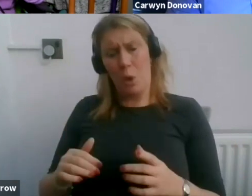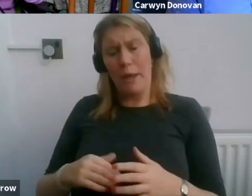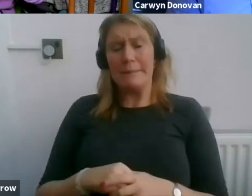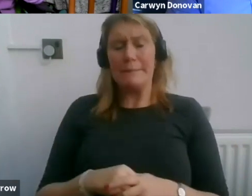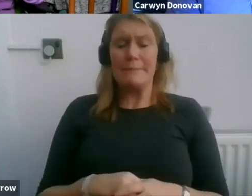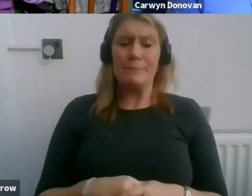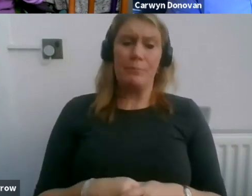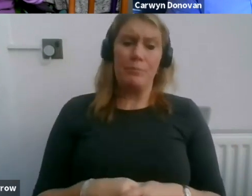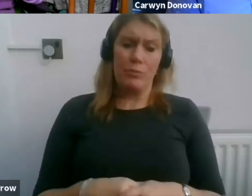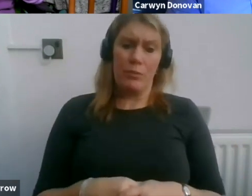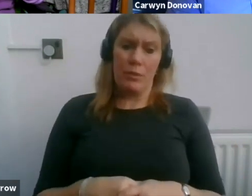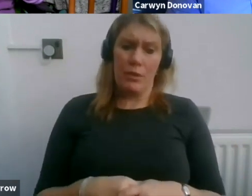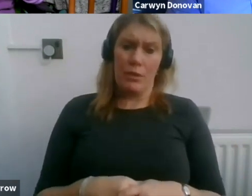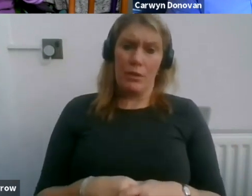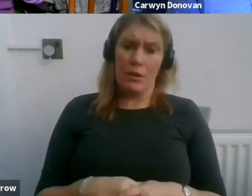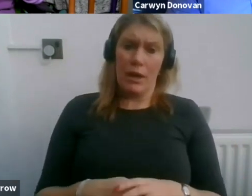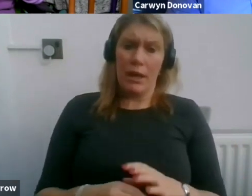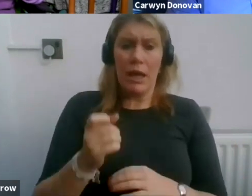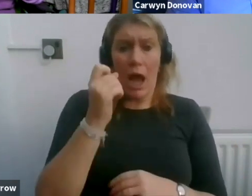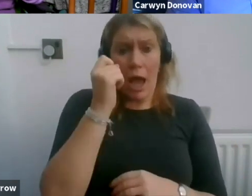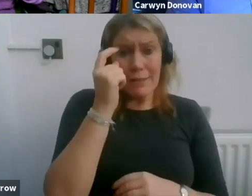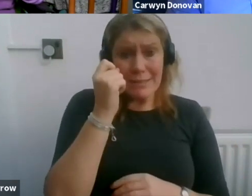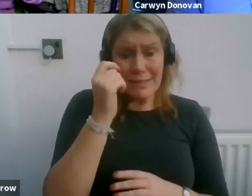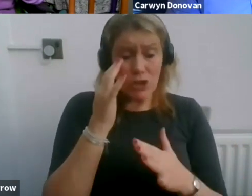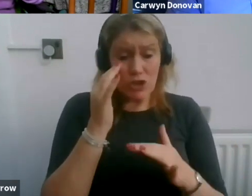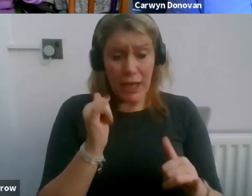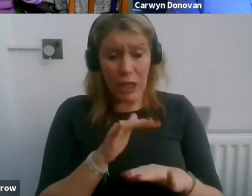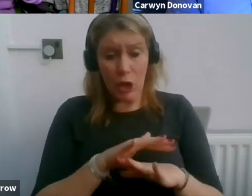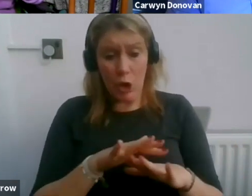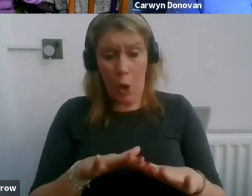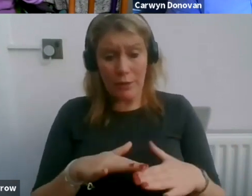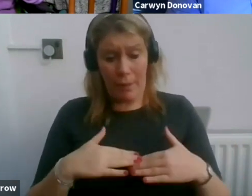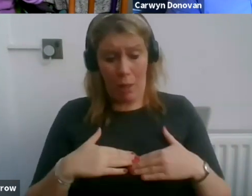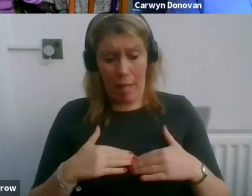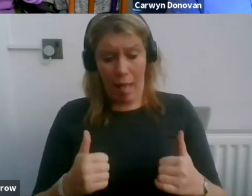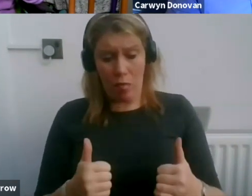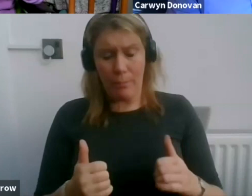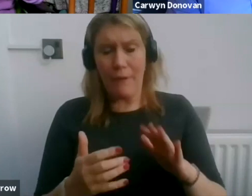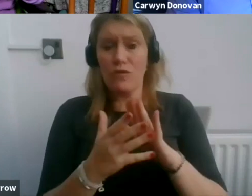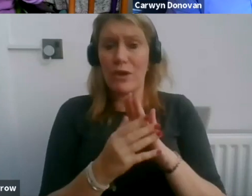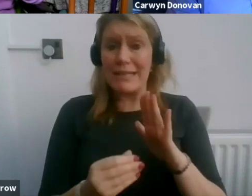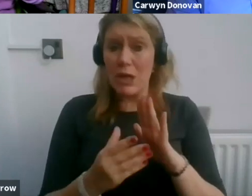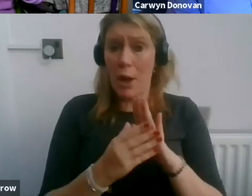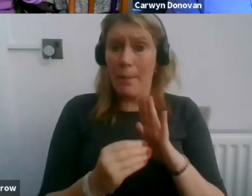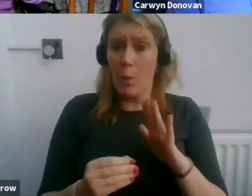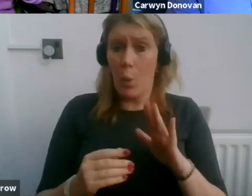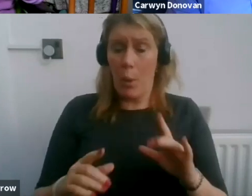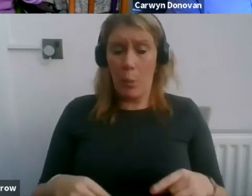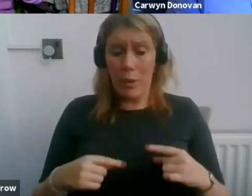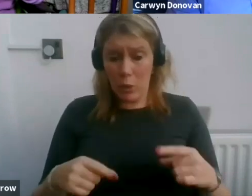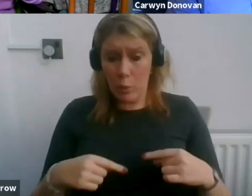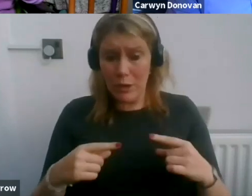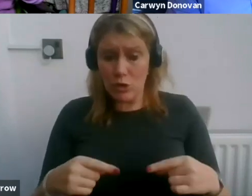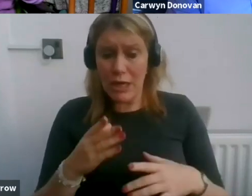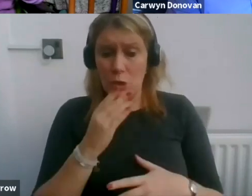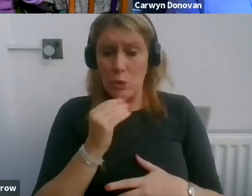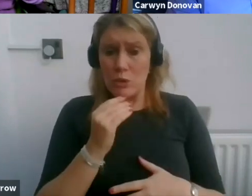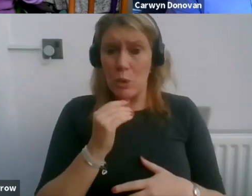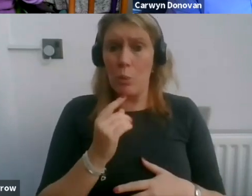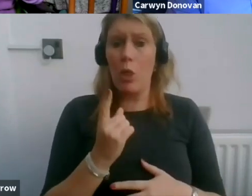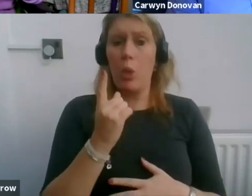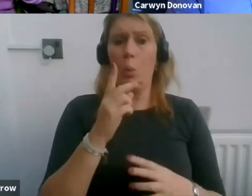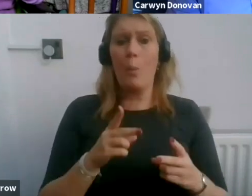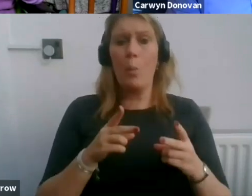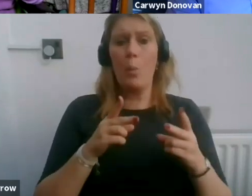checking not about health but for example as a wheelchair user, you know, will the one-way systems work? You know, that to